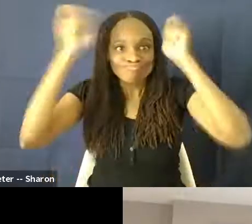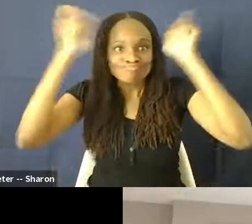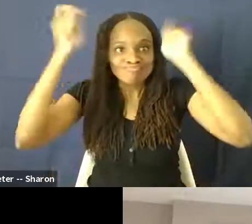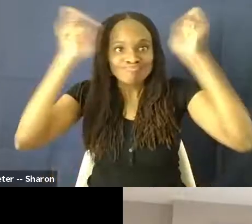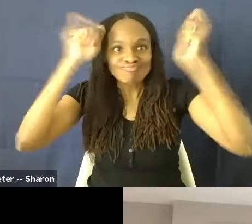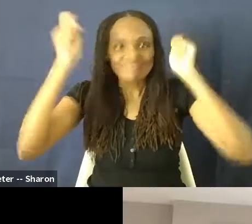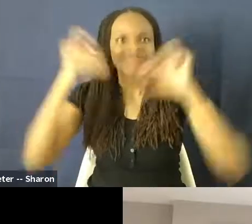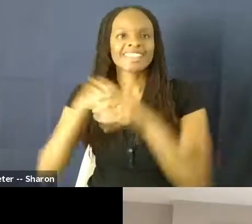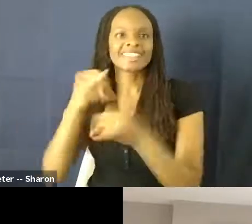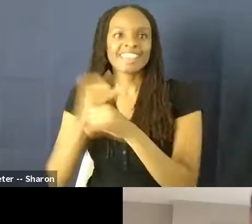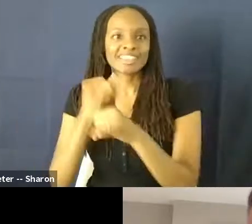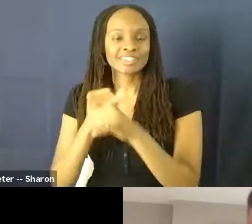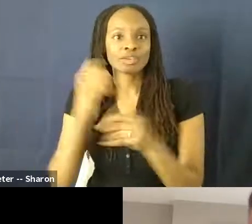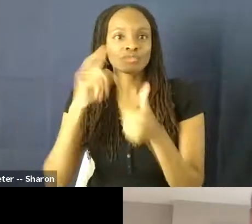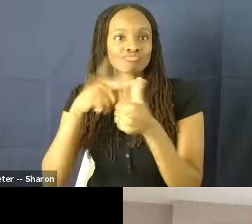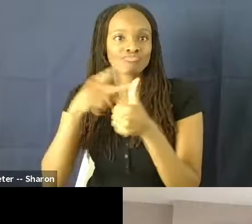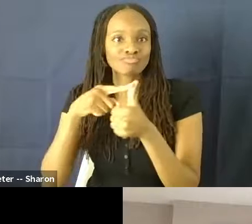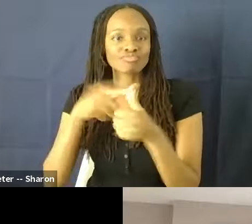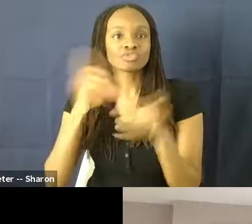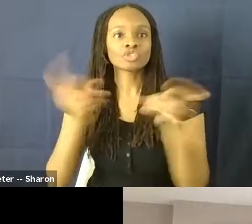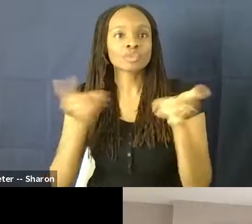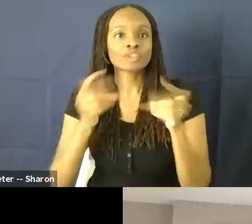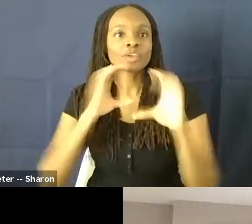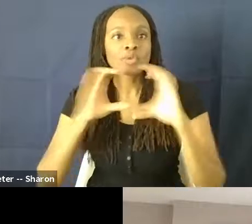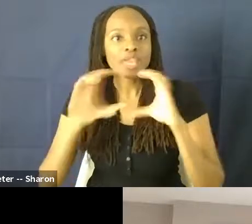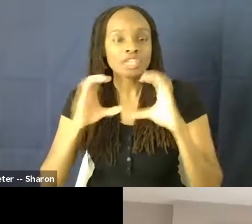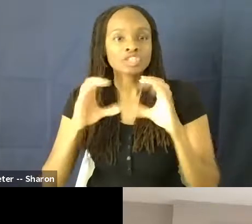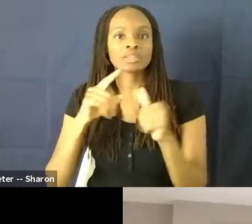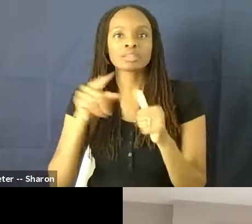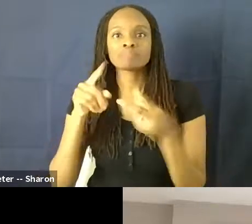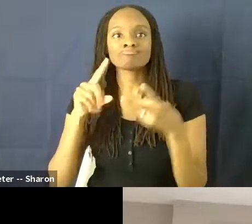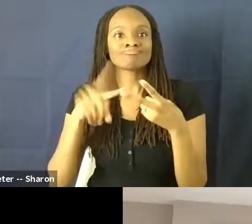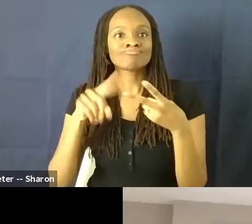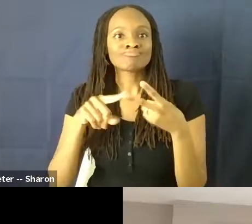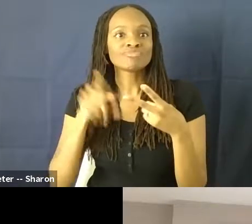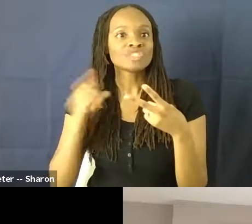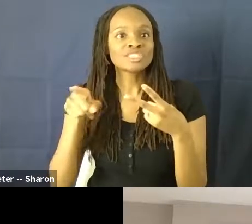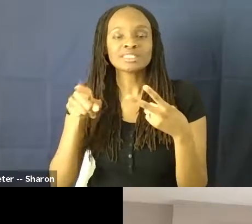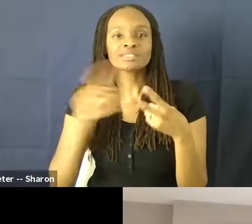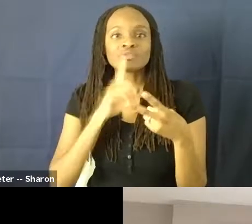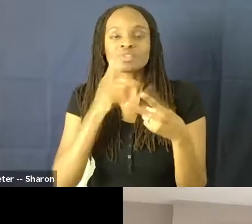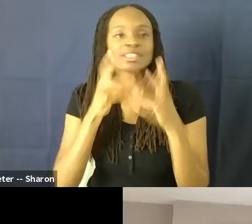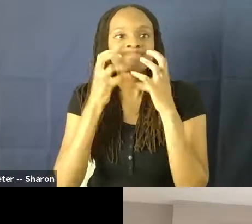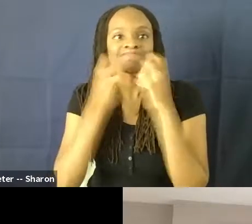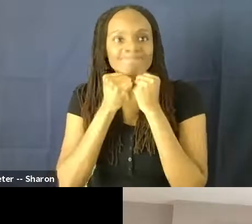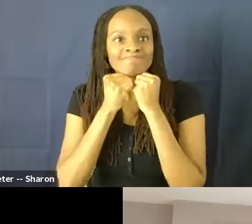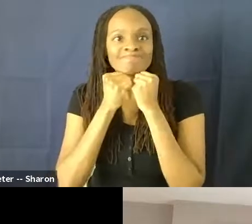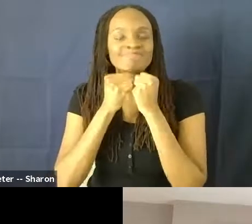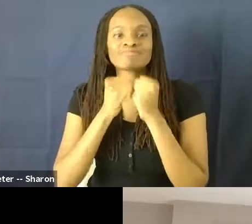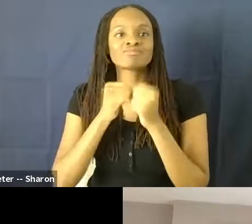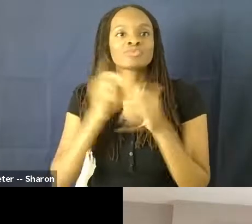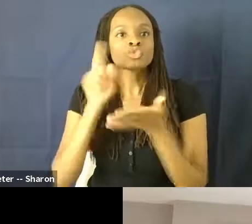is as director of communication. She is also an esteemed researcher.